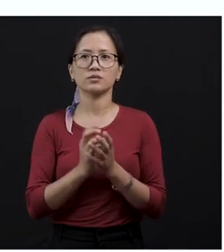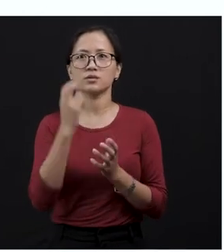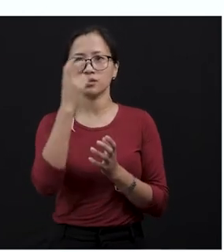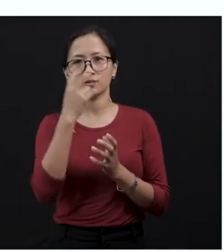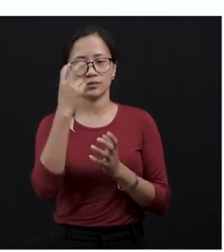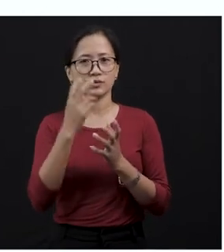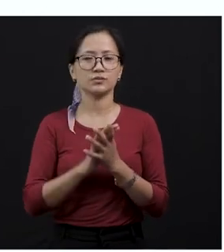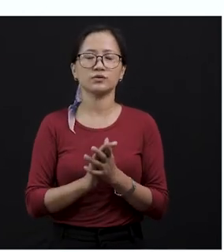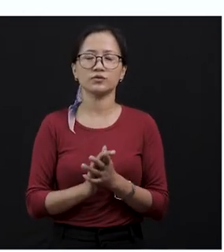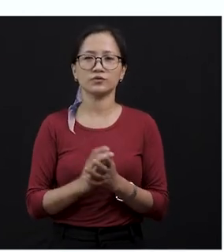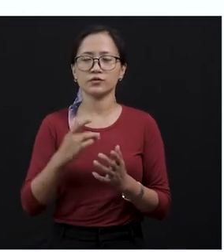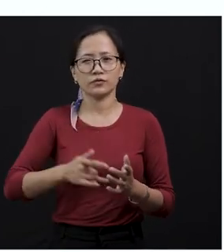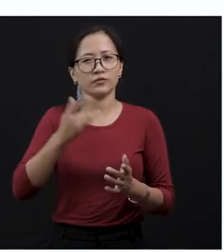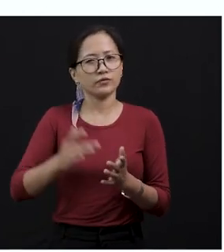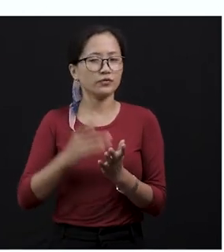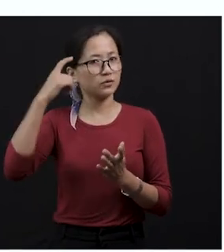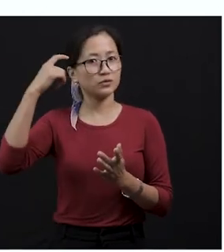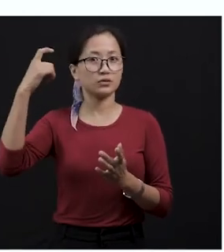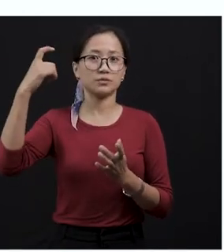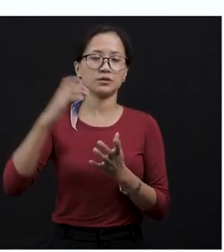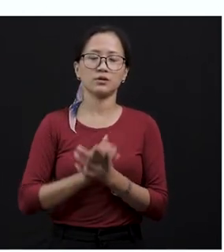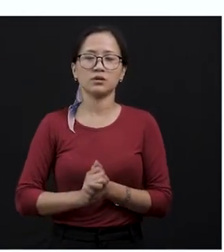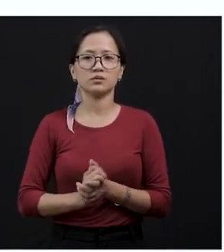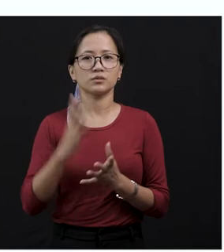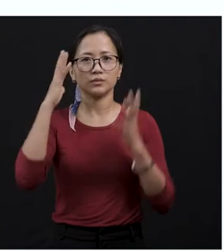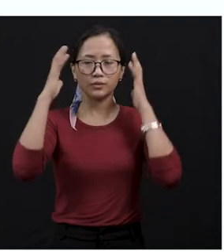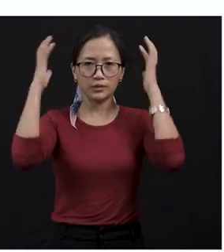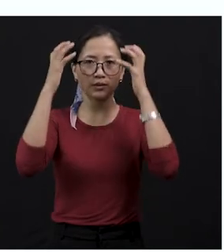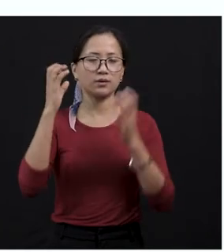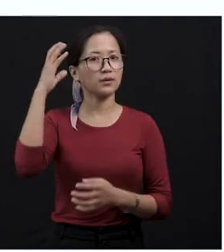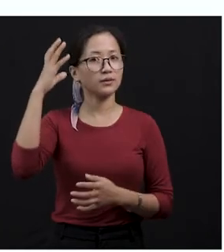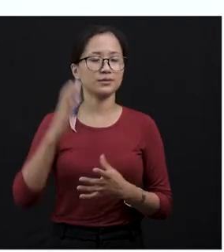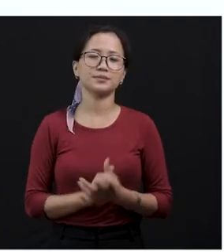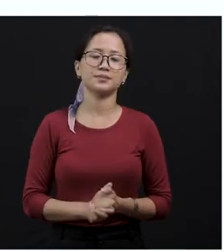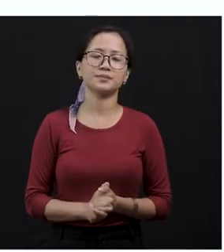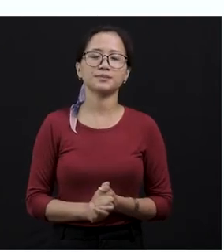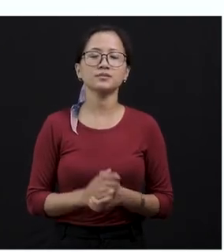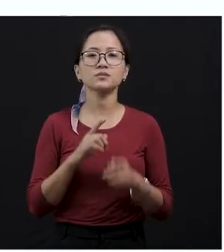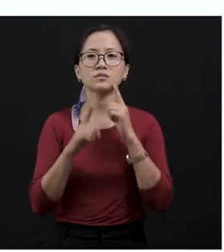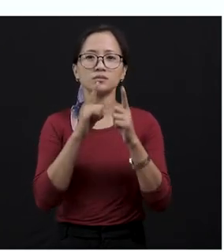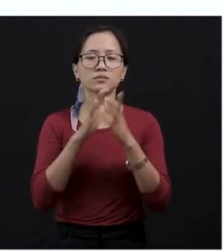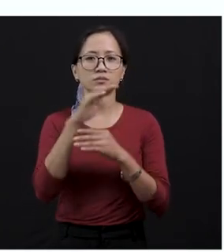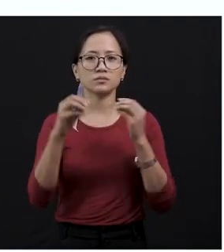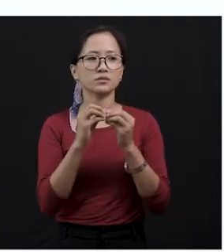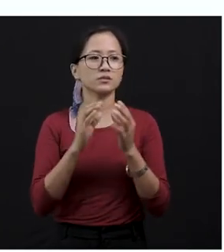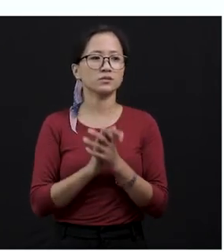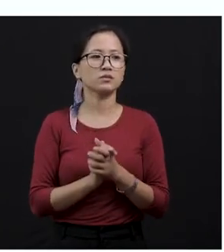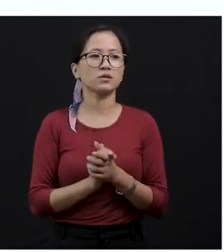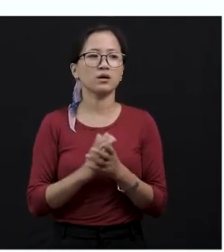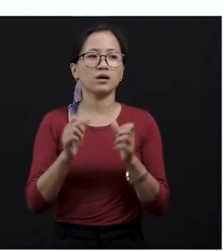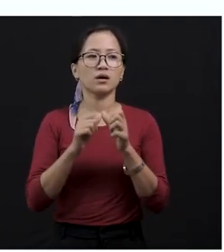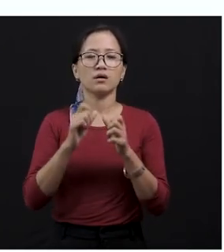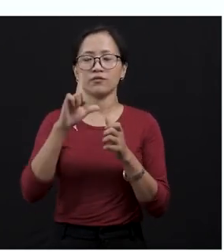and make them feel dreamy so that they can attack. So that is what we are talking about. Next one is a false